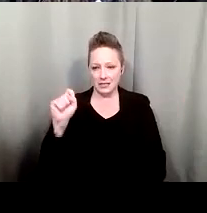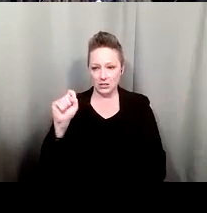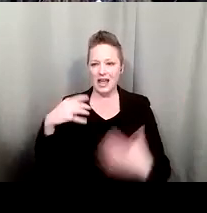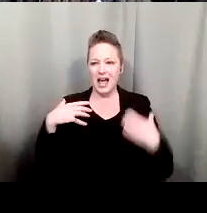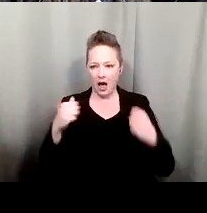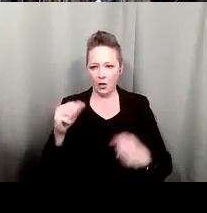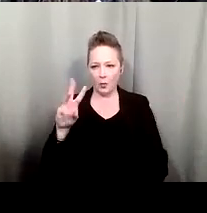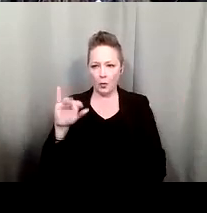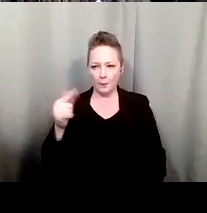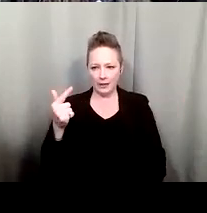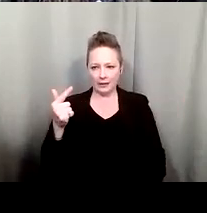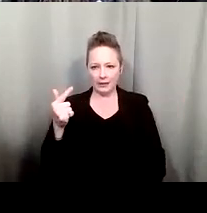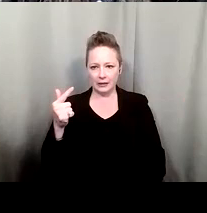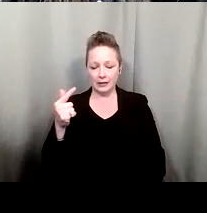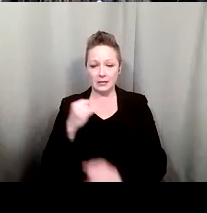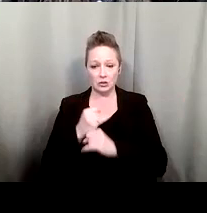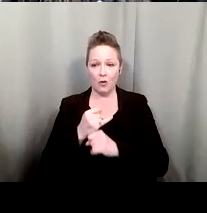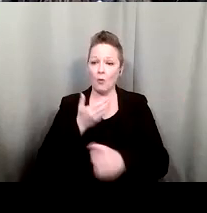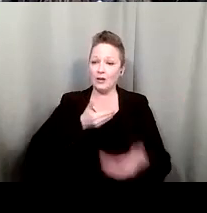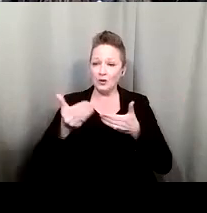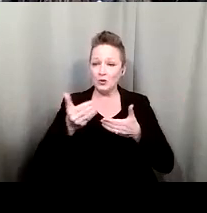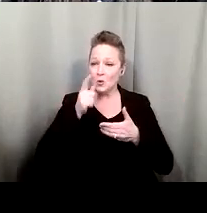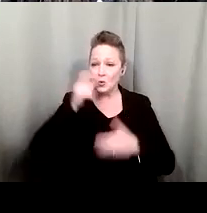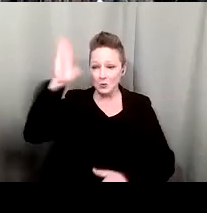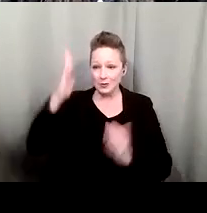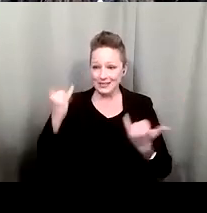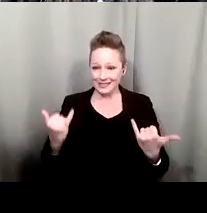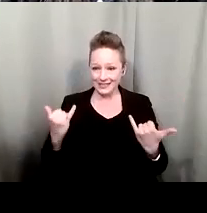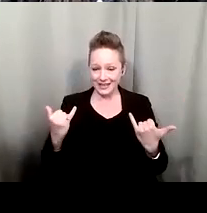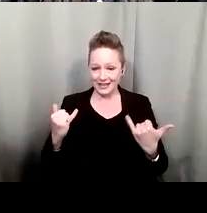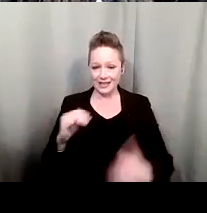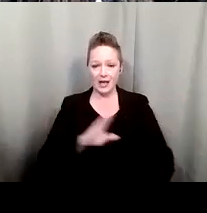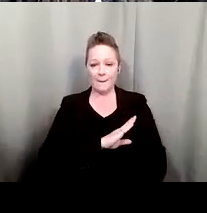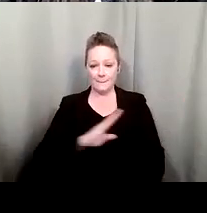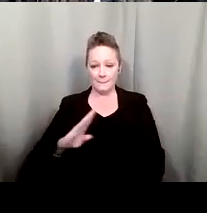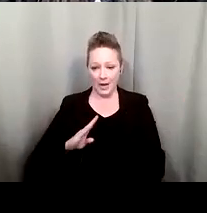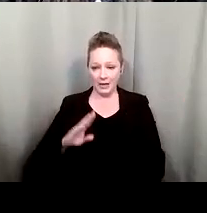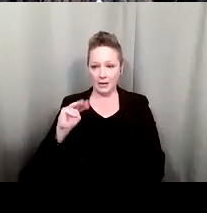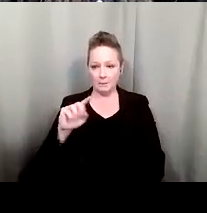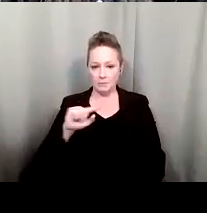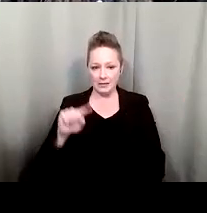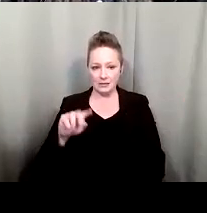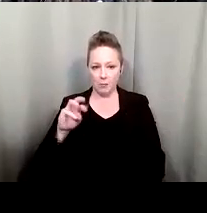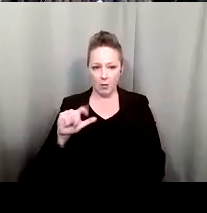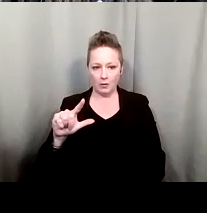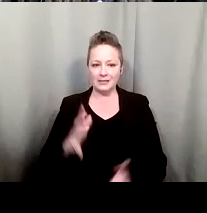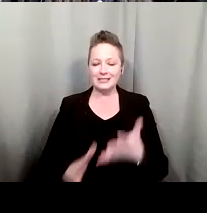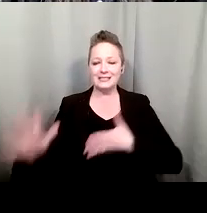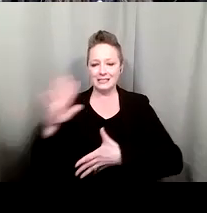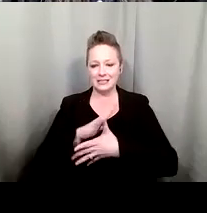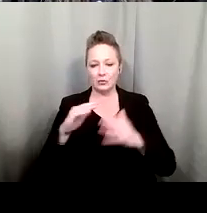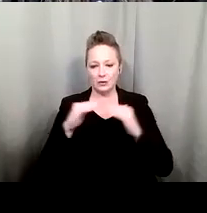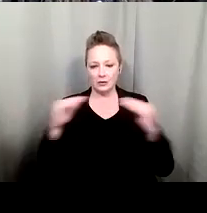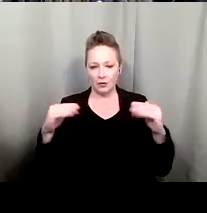I would like to take a moment to introduce our presenters today. Bette Mentz-Powell is a Senior Level Human Services Program